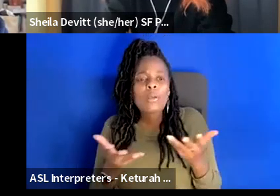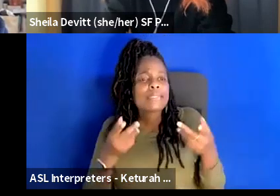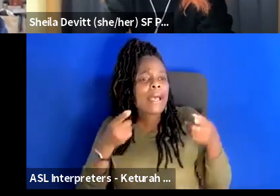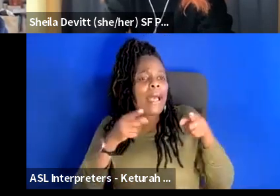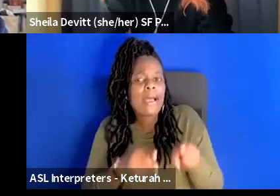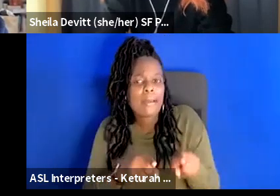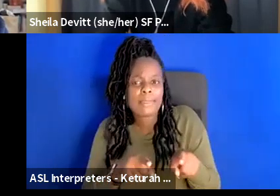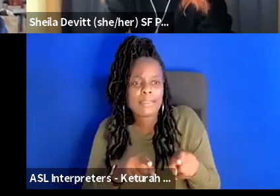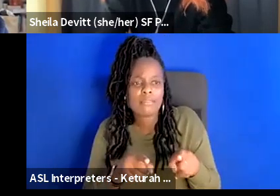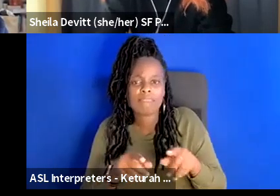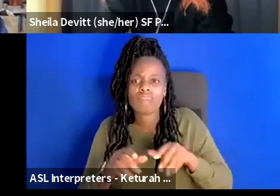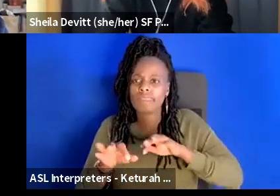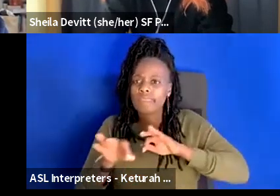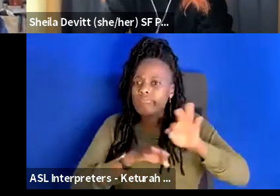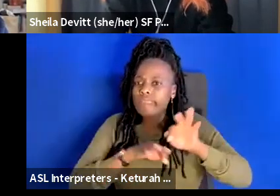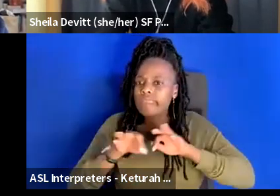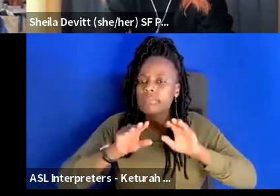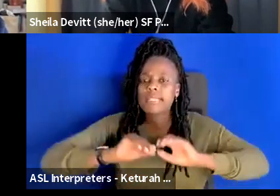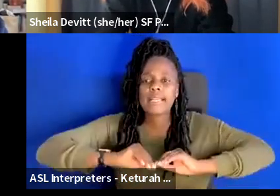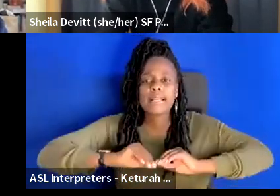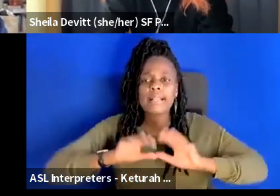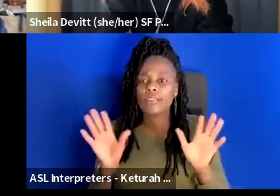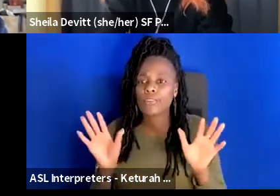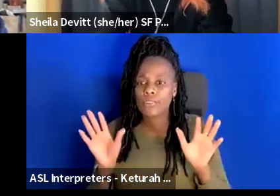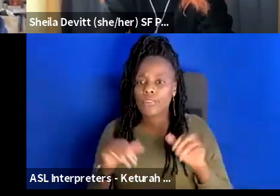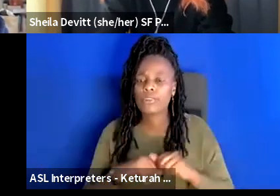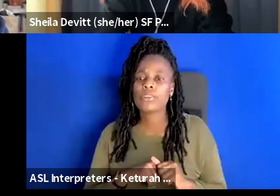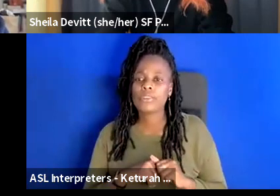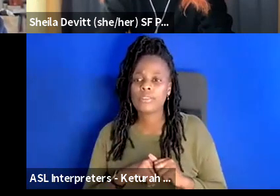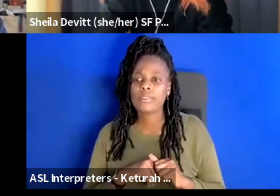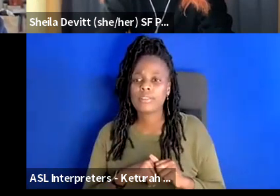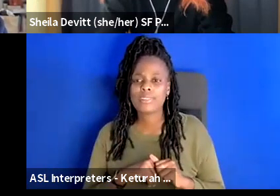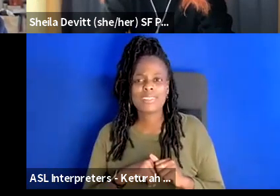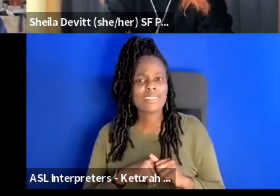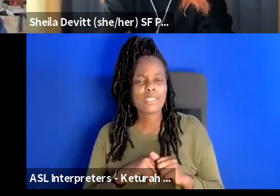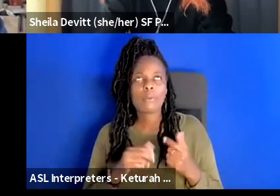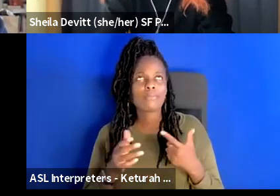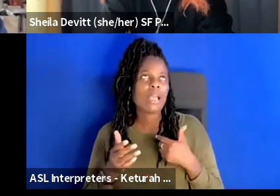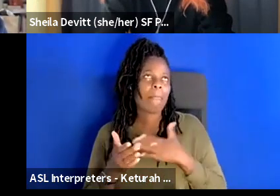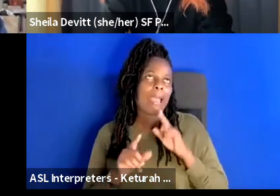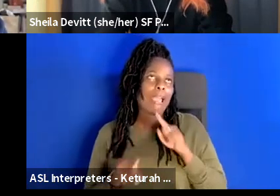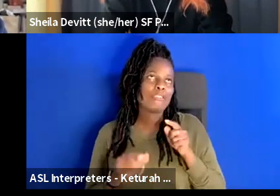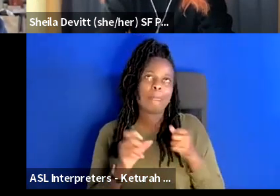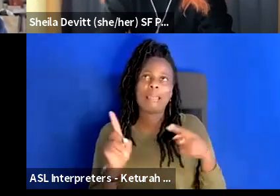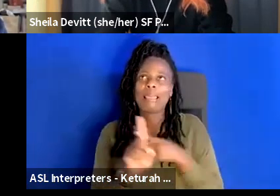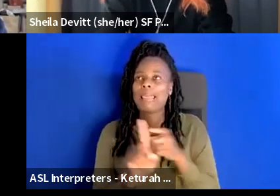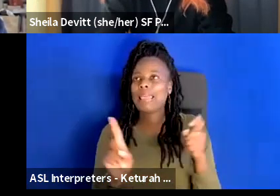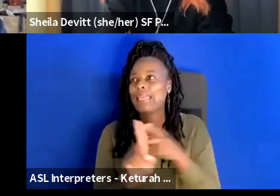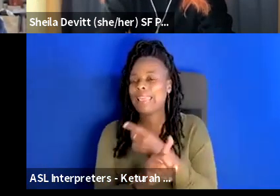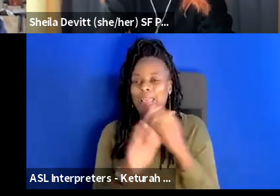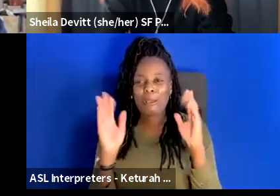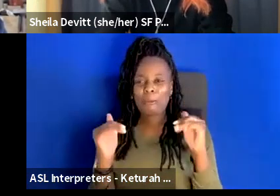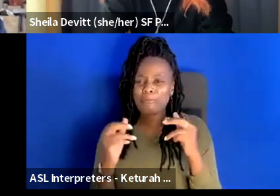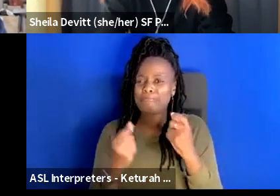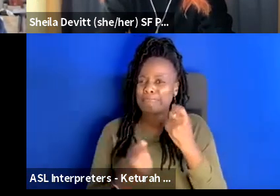in very clear-cut terms um and so this is very convoluted and hopefully it's making some sort of sense but